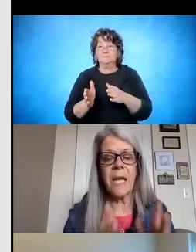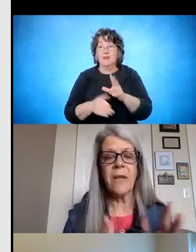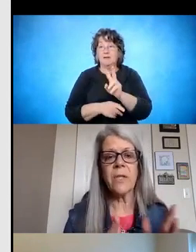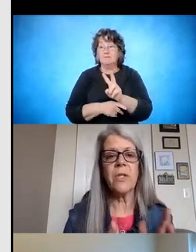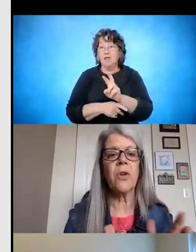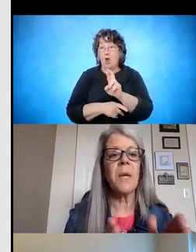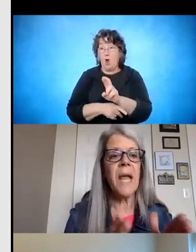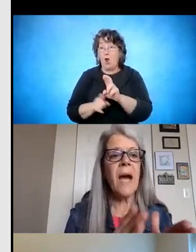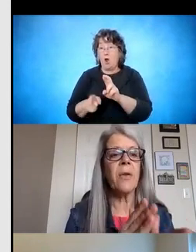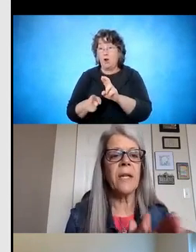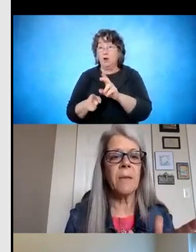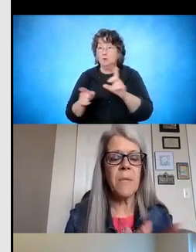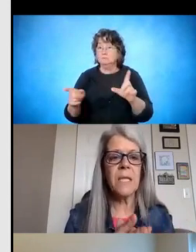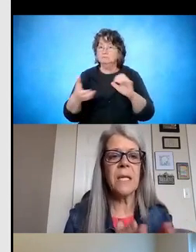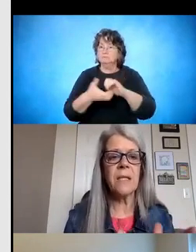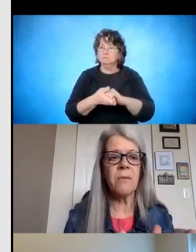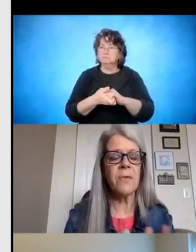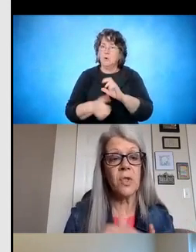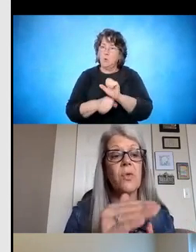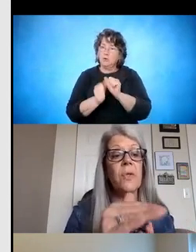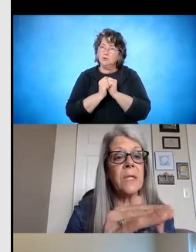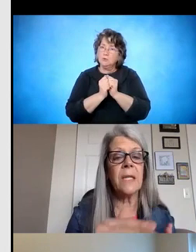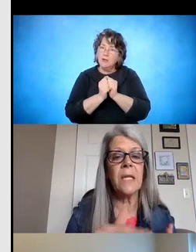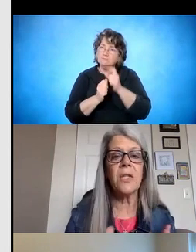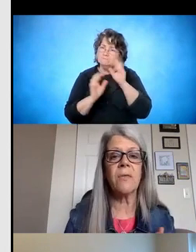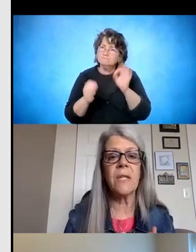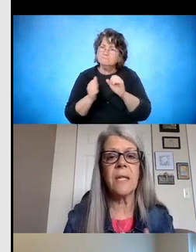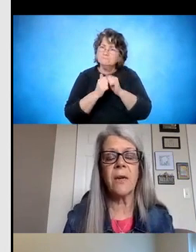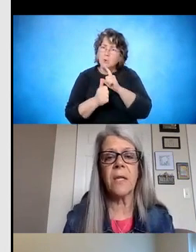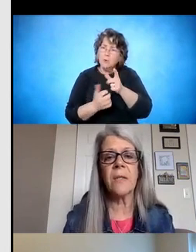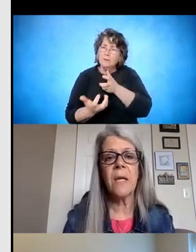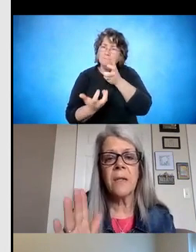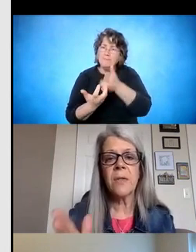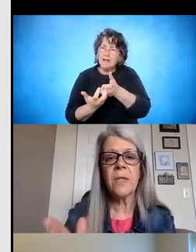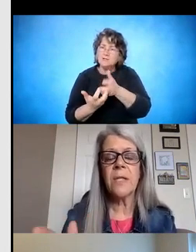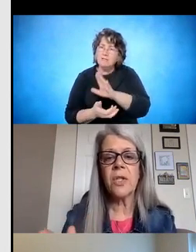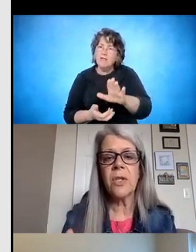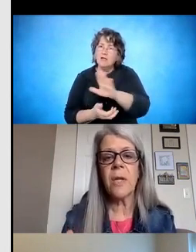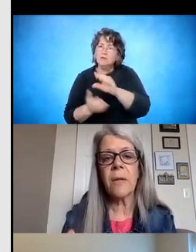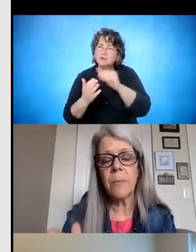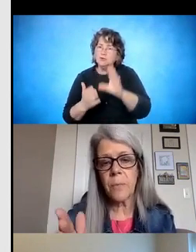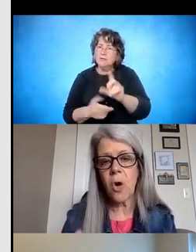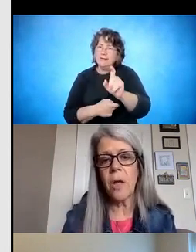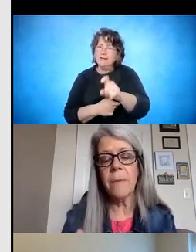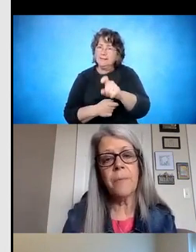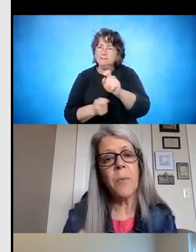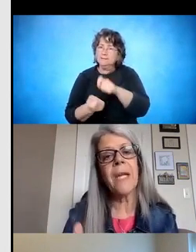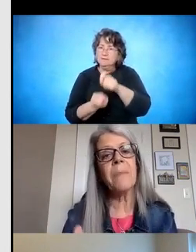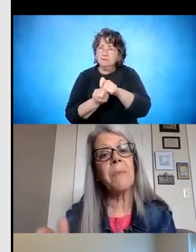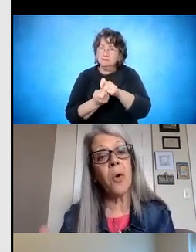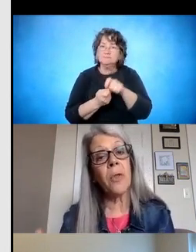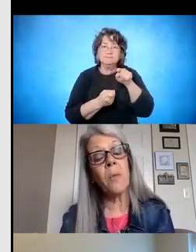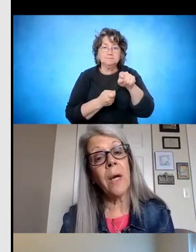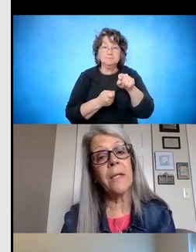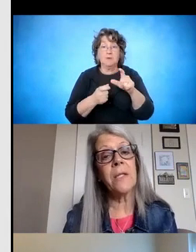they work together to determine how are they going to meet the needs of students in each of these areas. There's an additional column, or